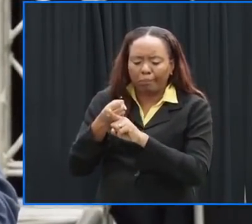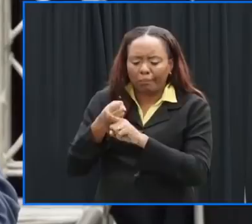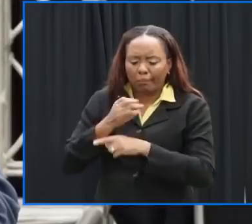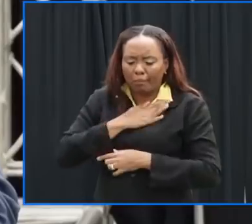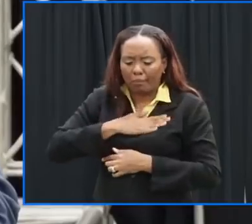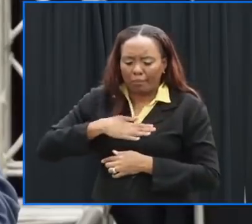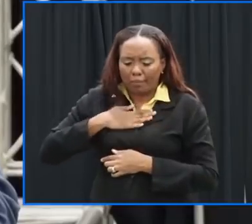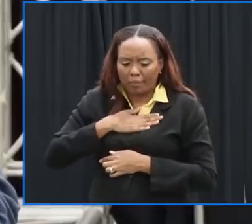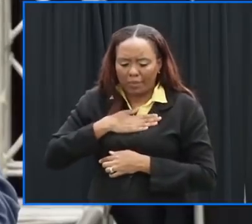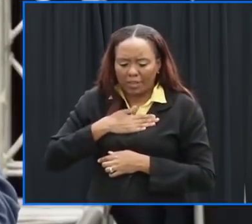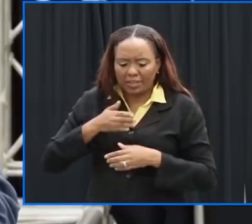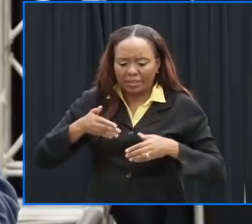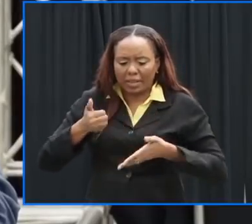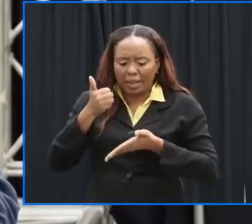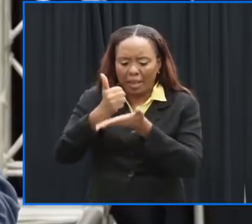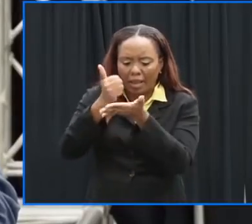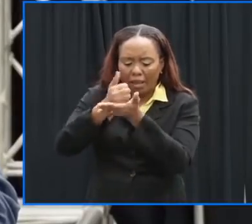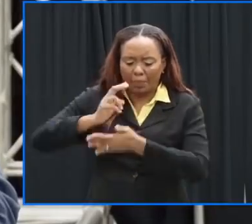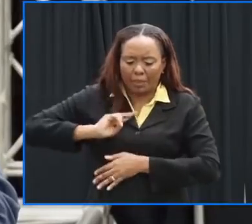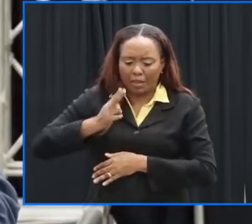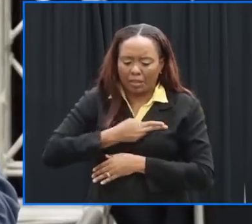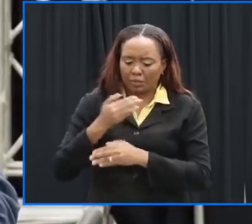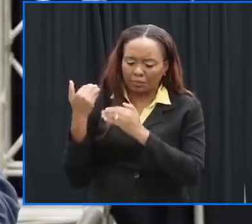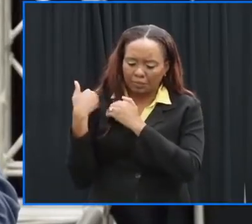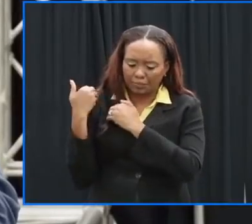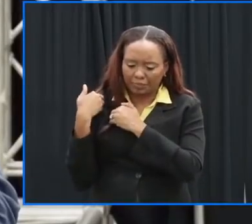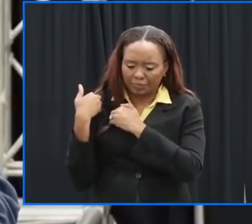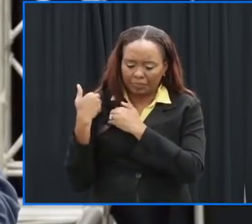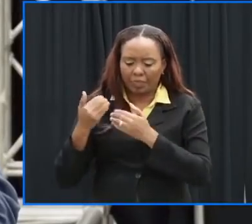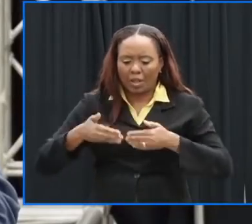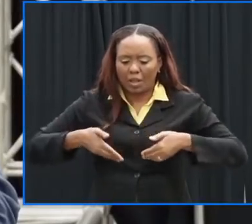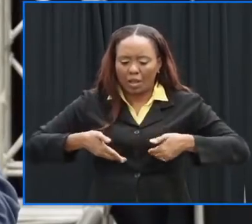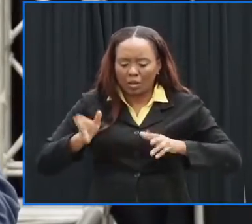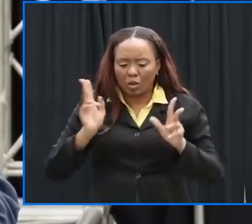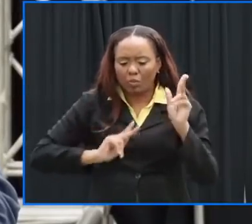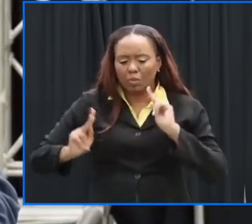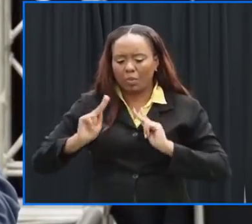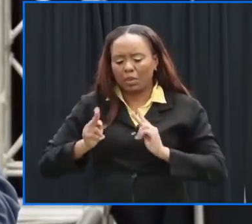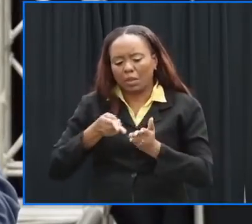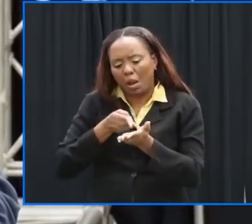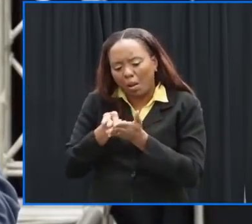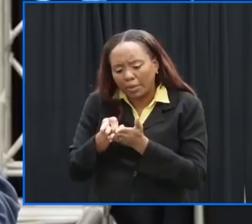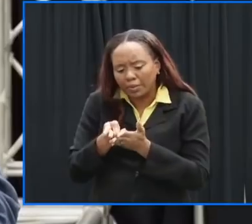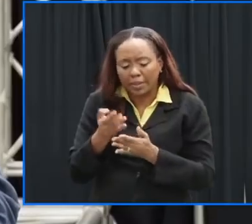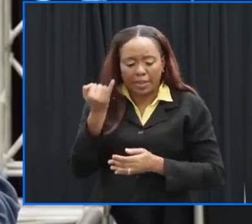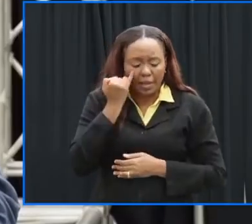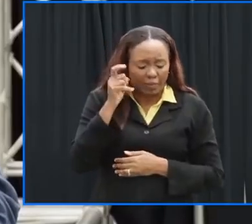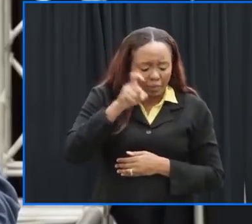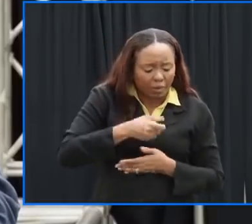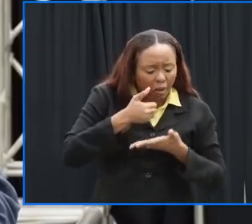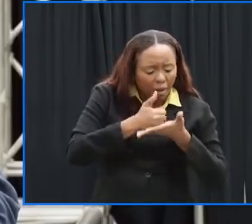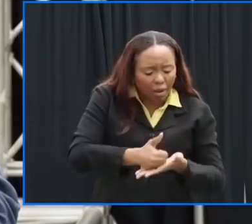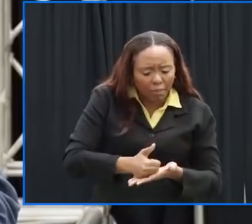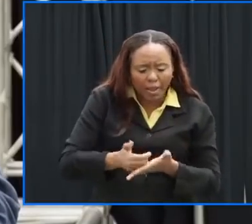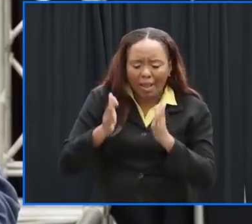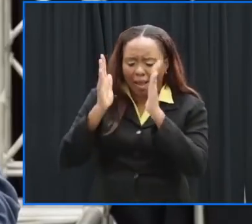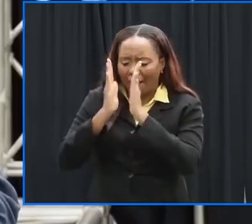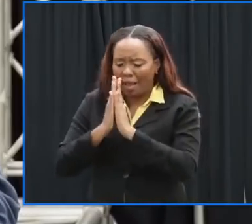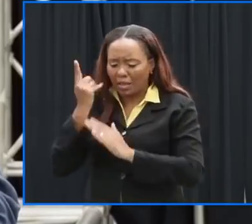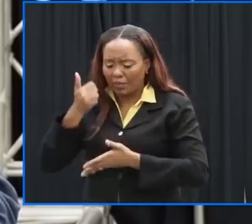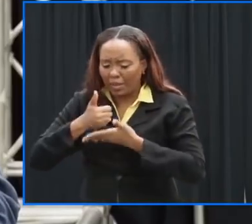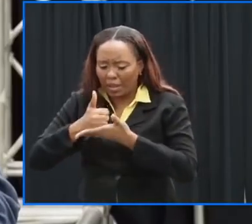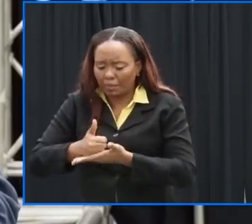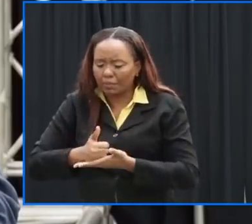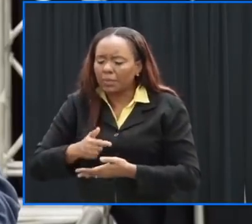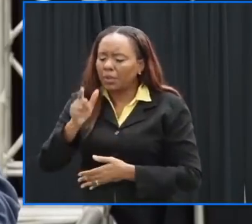please to allow us to be responsible i ask you please allow people to be honest with themselves and to seek help if they need it i ask